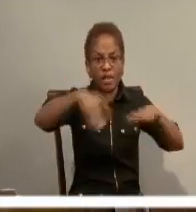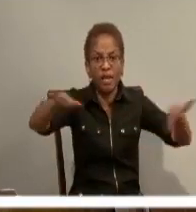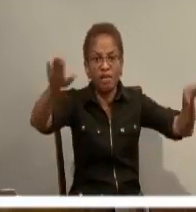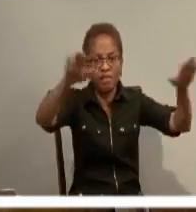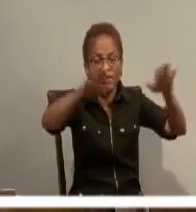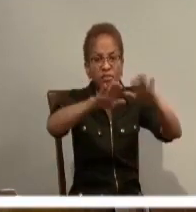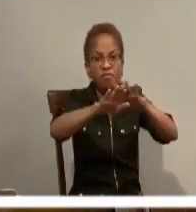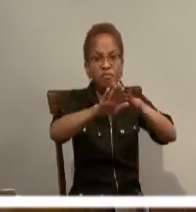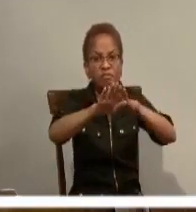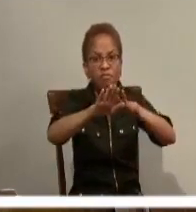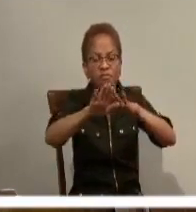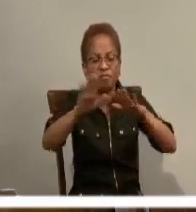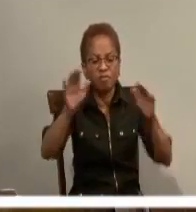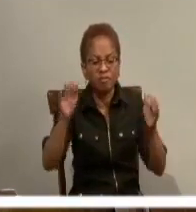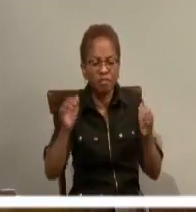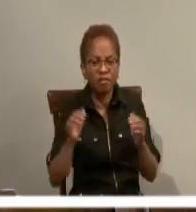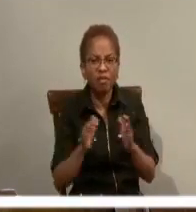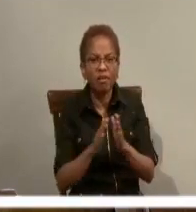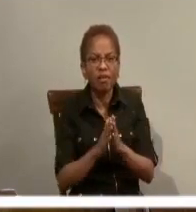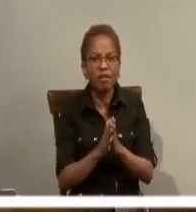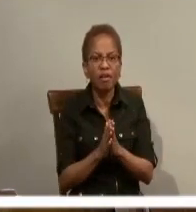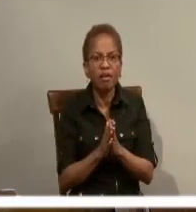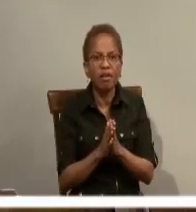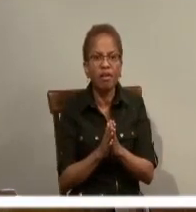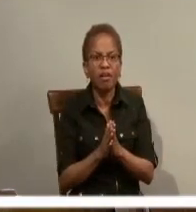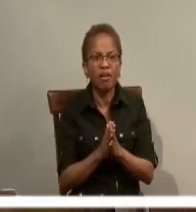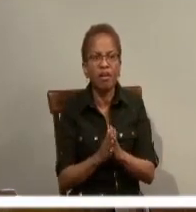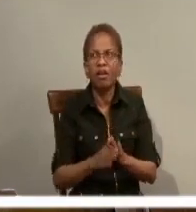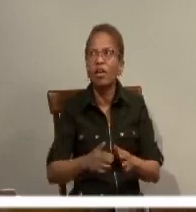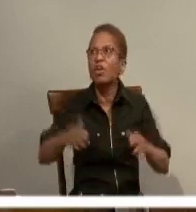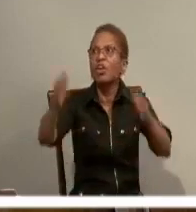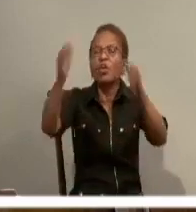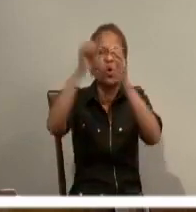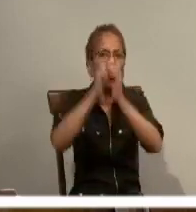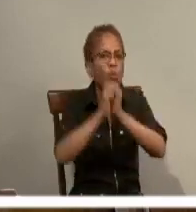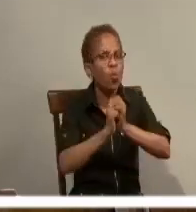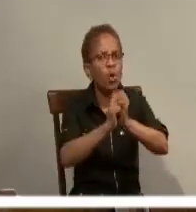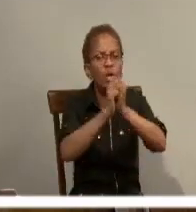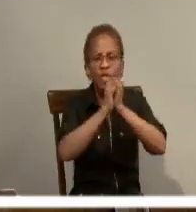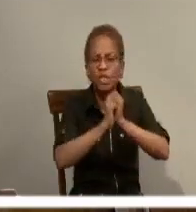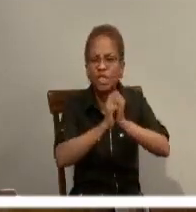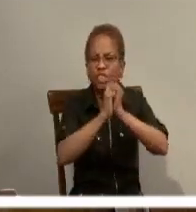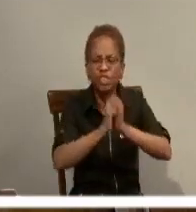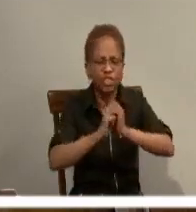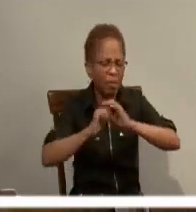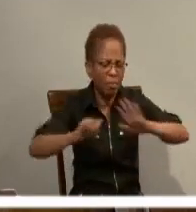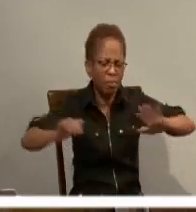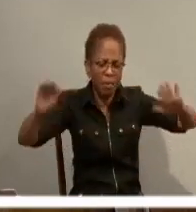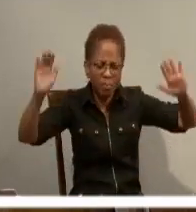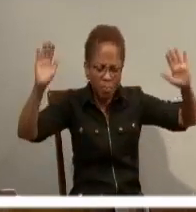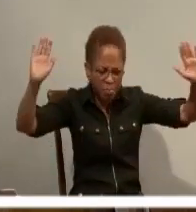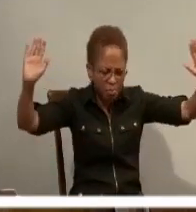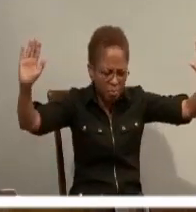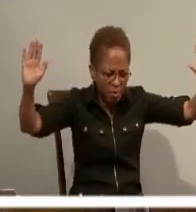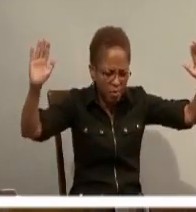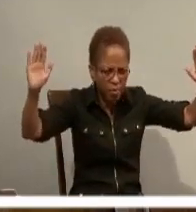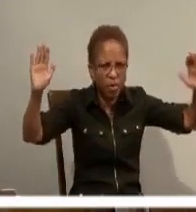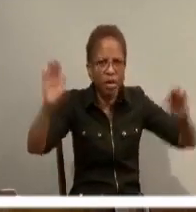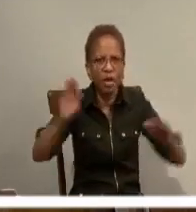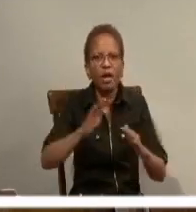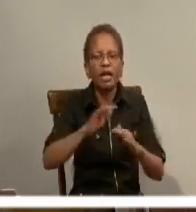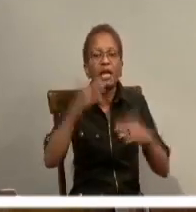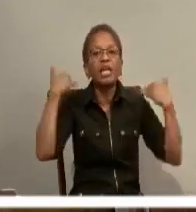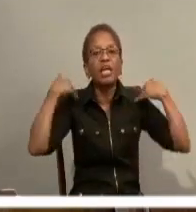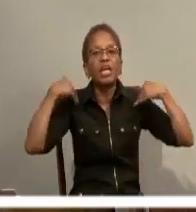are in awe and majesty and worship and are enthralled before the Lamb